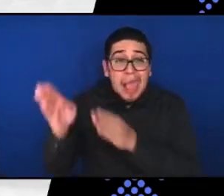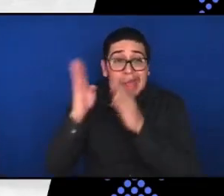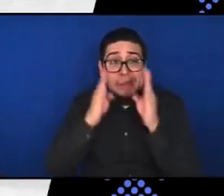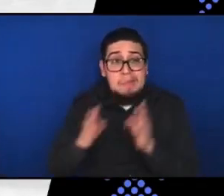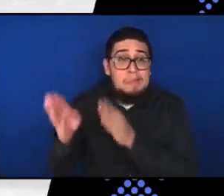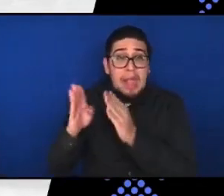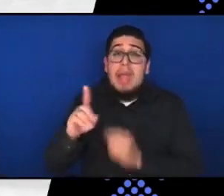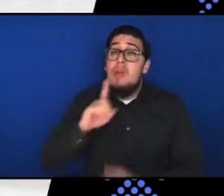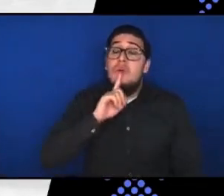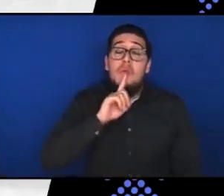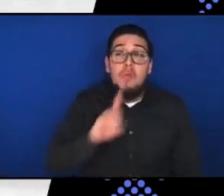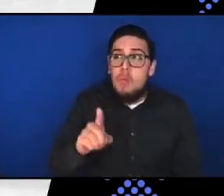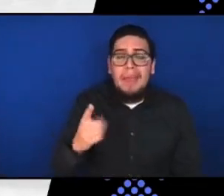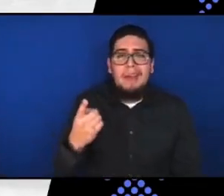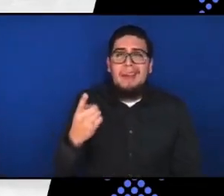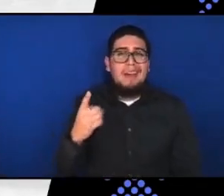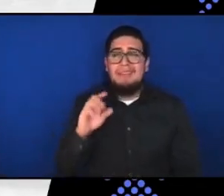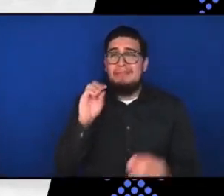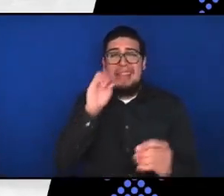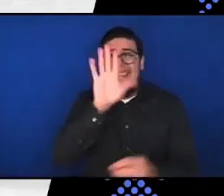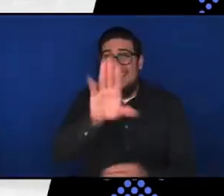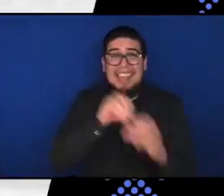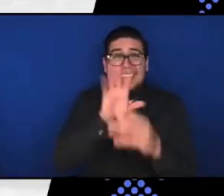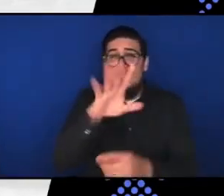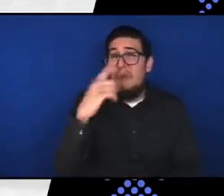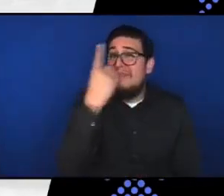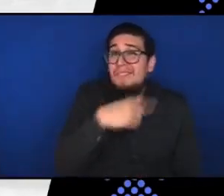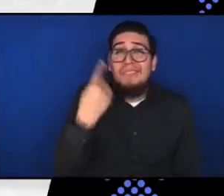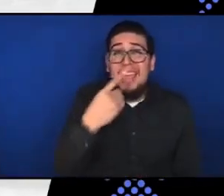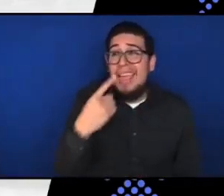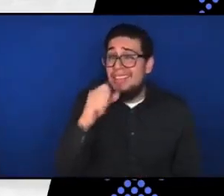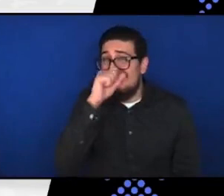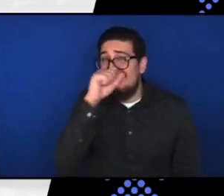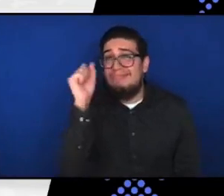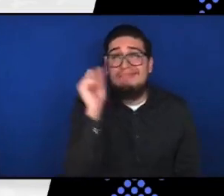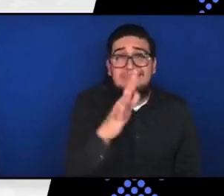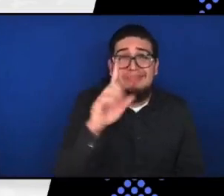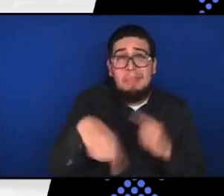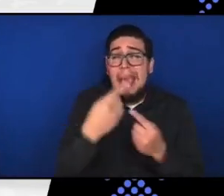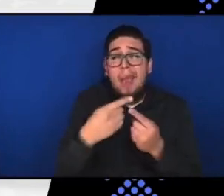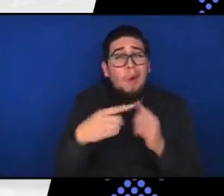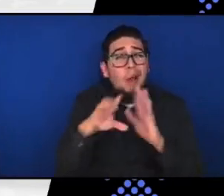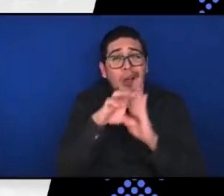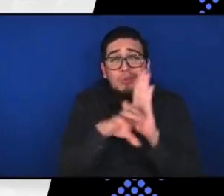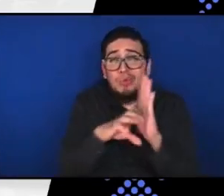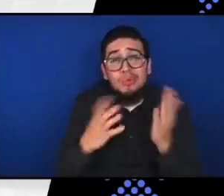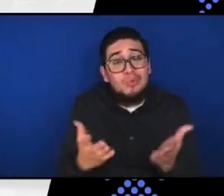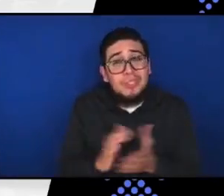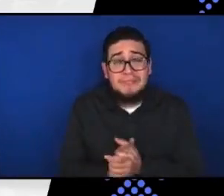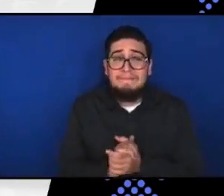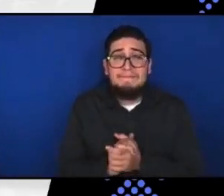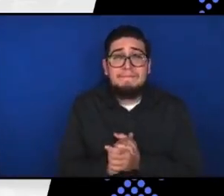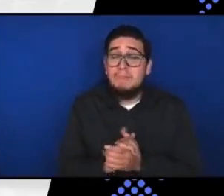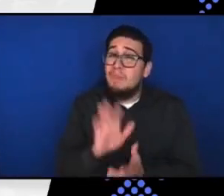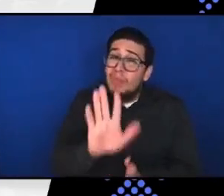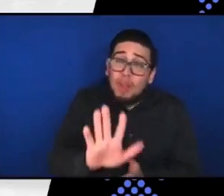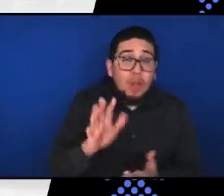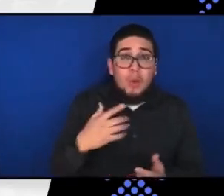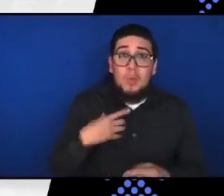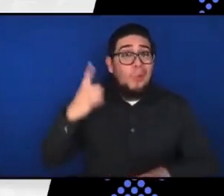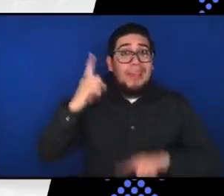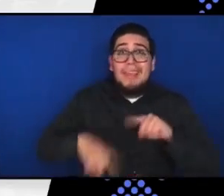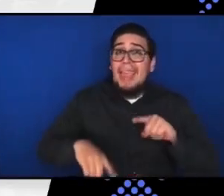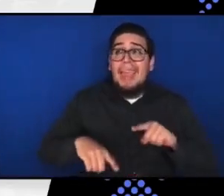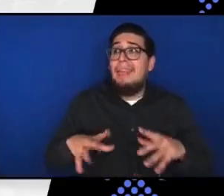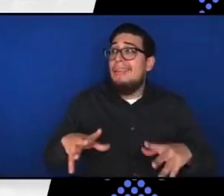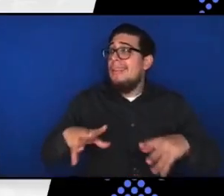of settled precedent under the Constitution. Look, we can't take this line down. There's